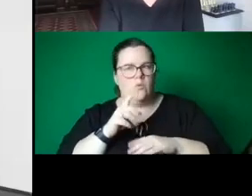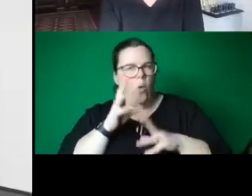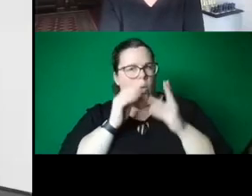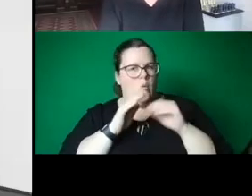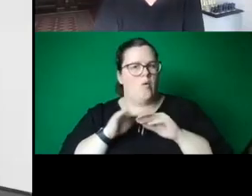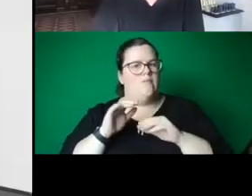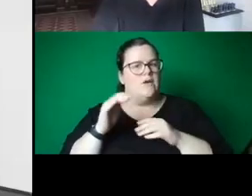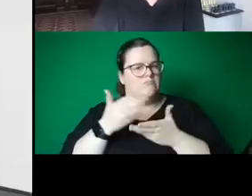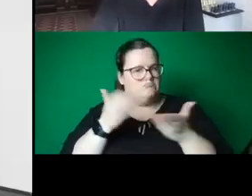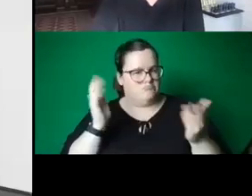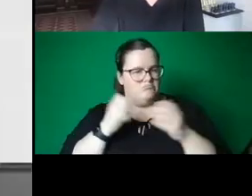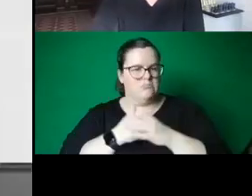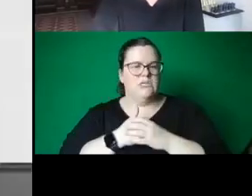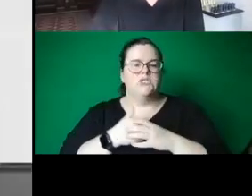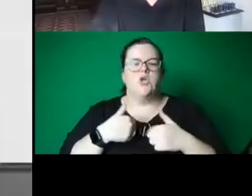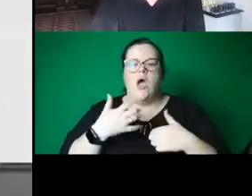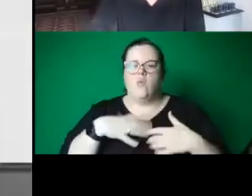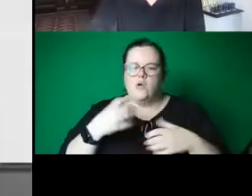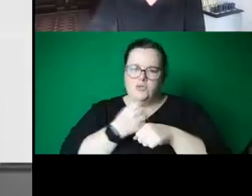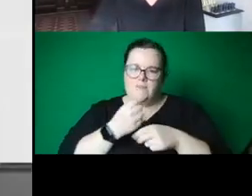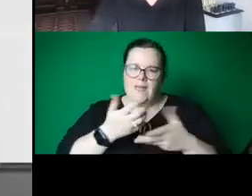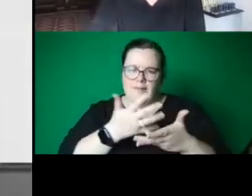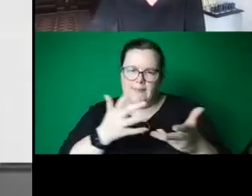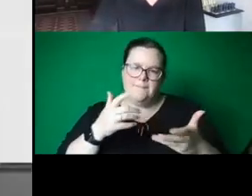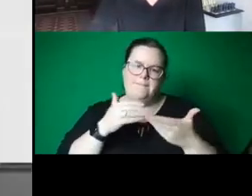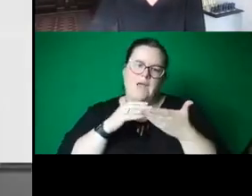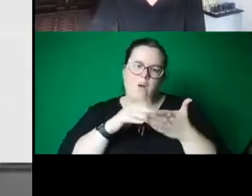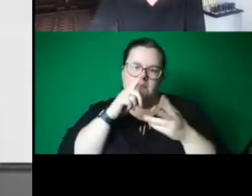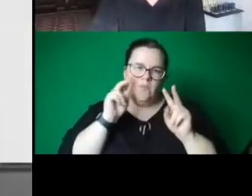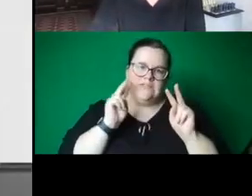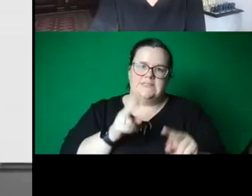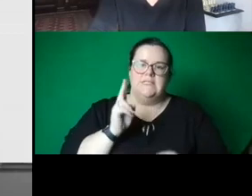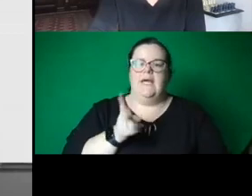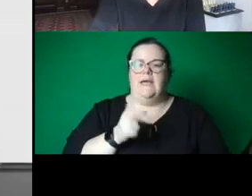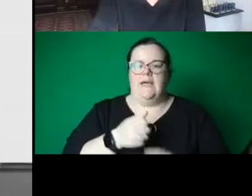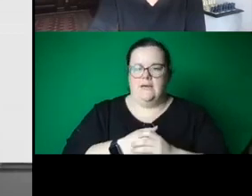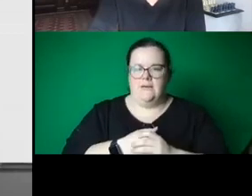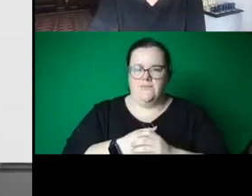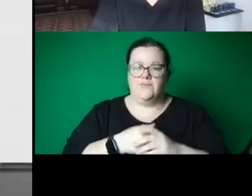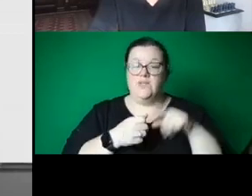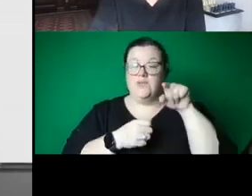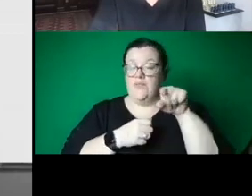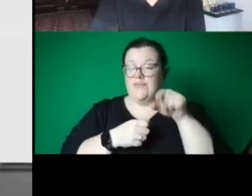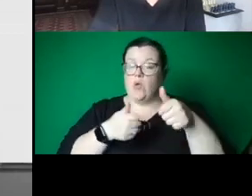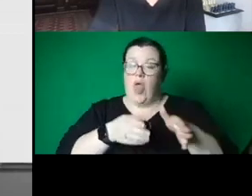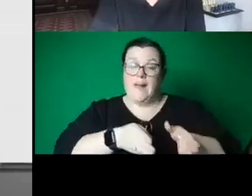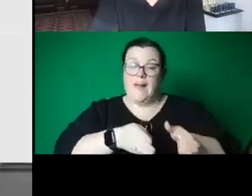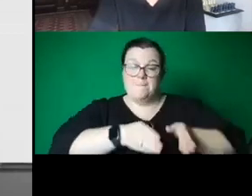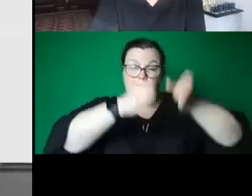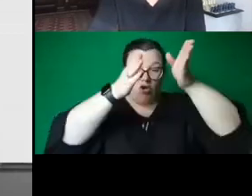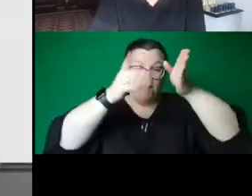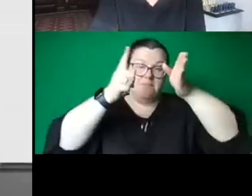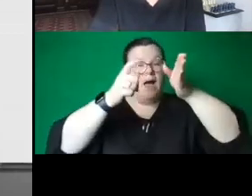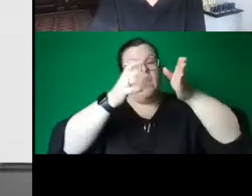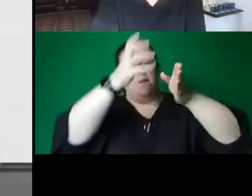monuments and make them visible again. Here's the detail where the structure is disassembled, but with the potential to be assembled